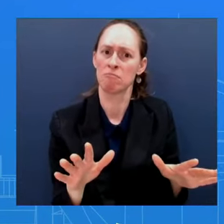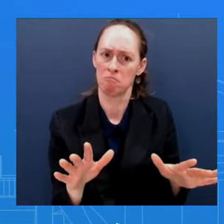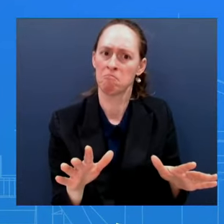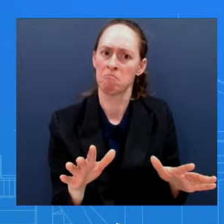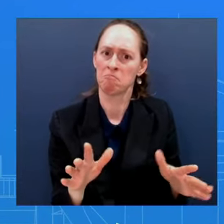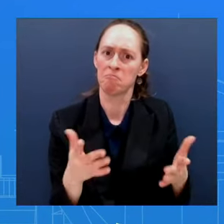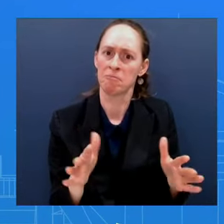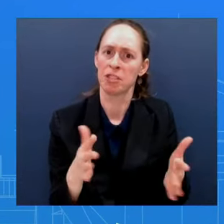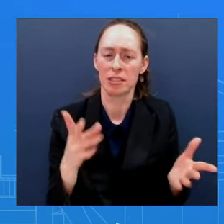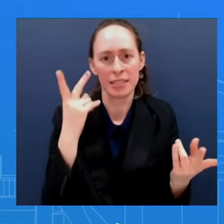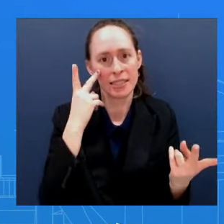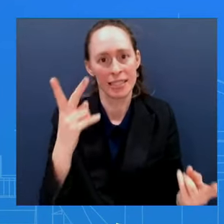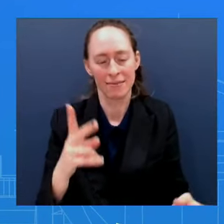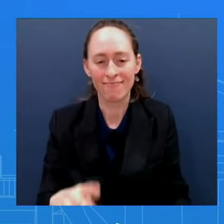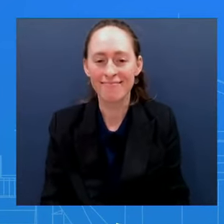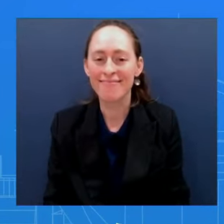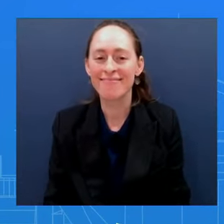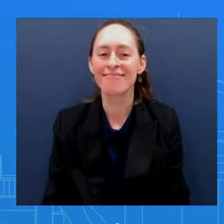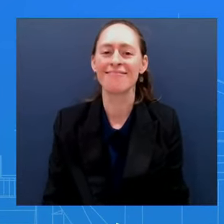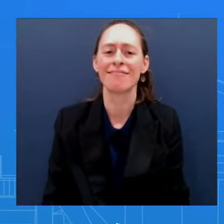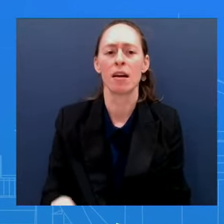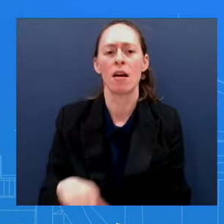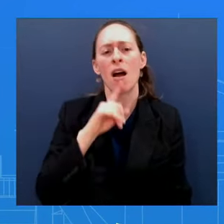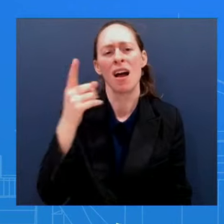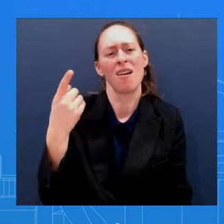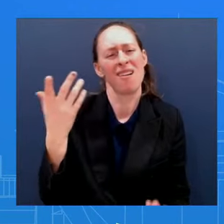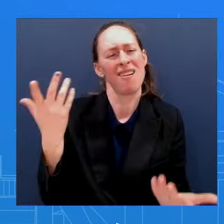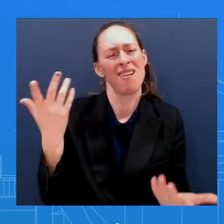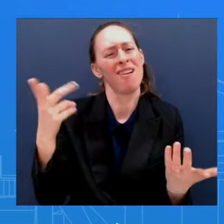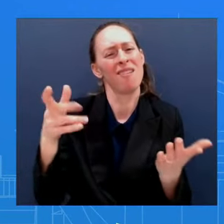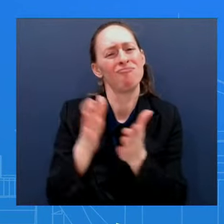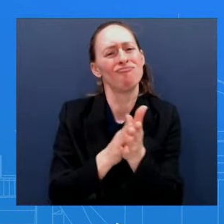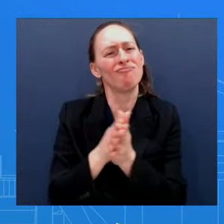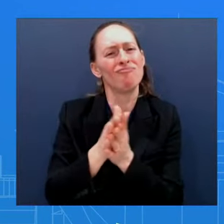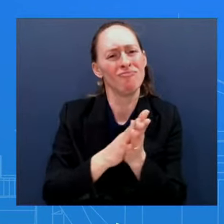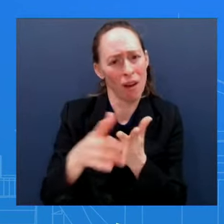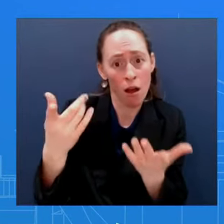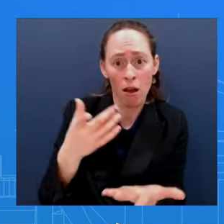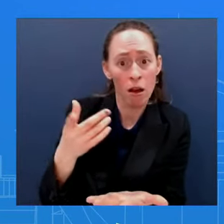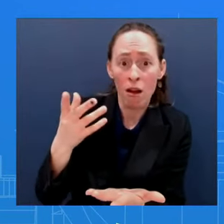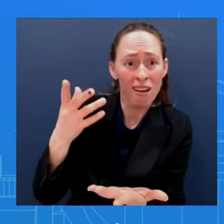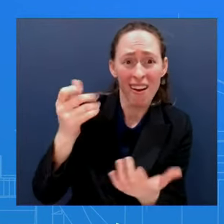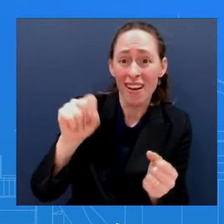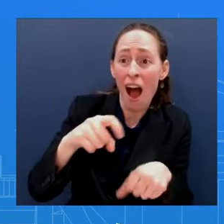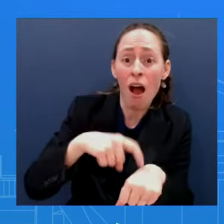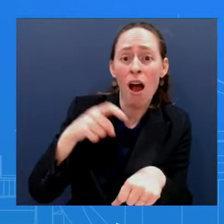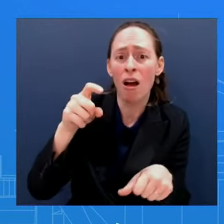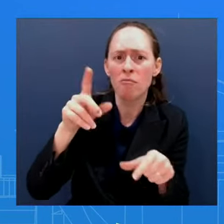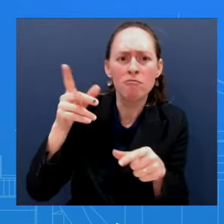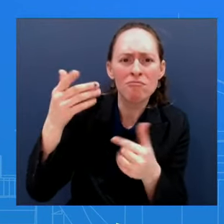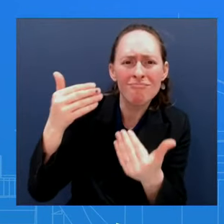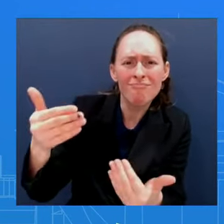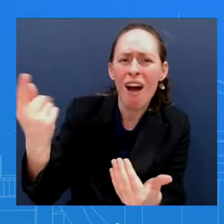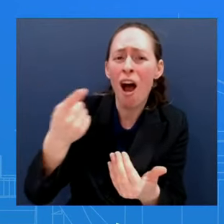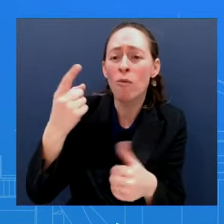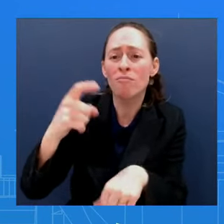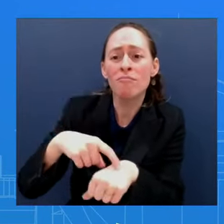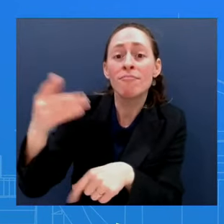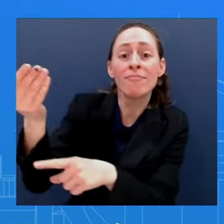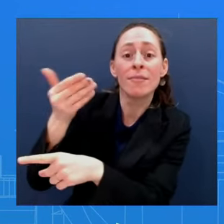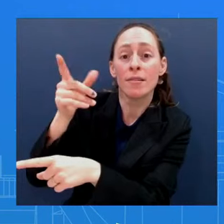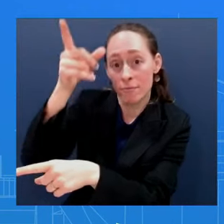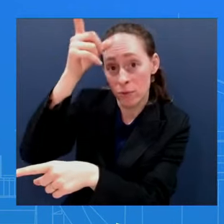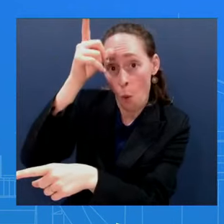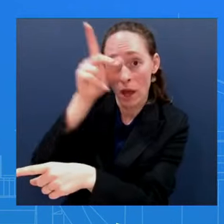comes here every year, as you all know, during his presidency And so he looks certainly forward to welcoming the King So,